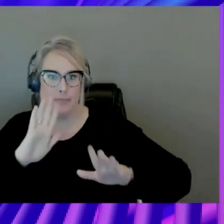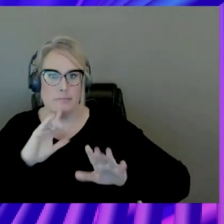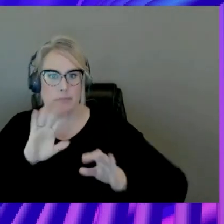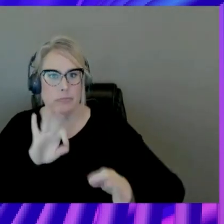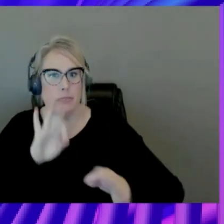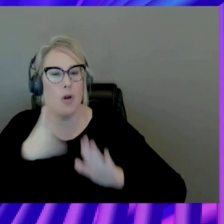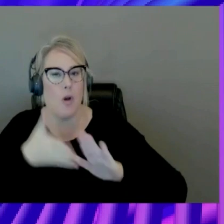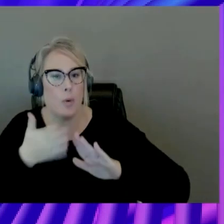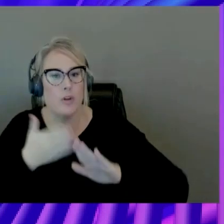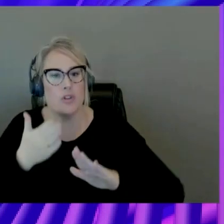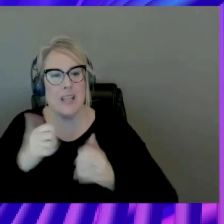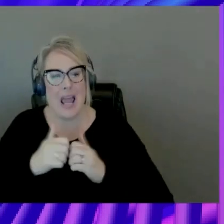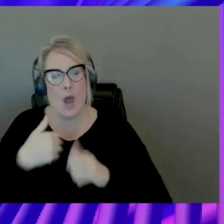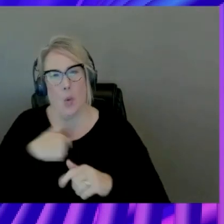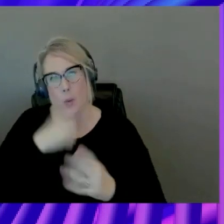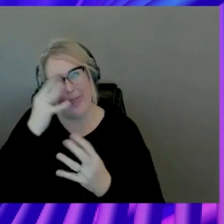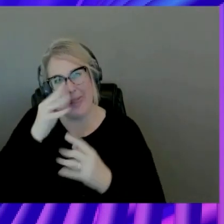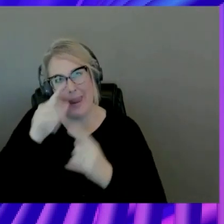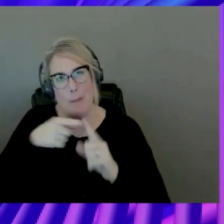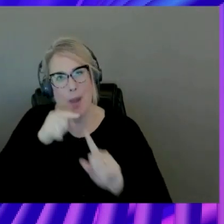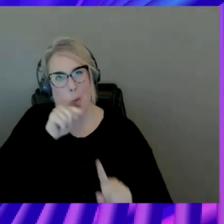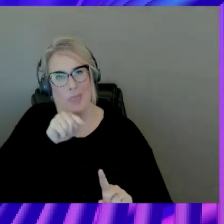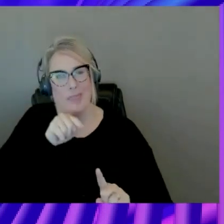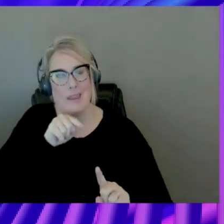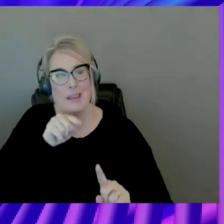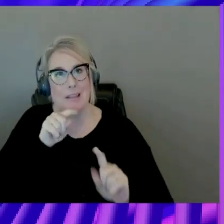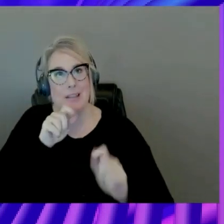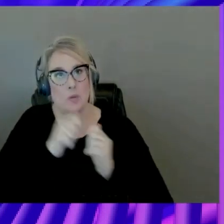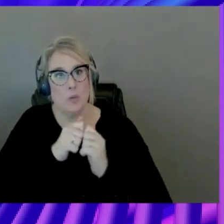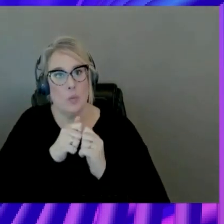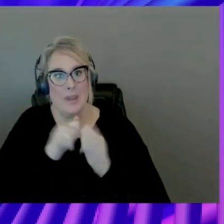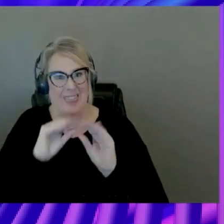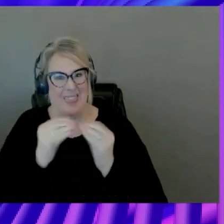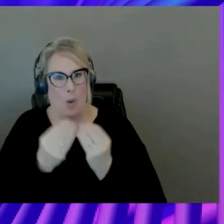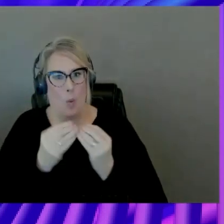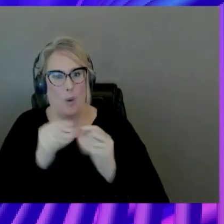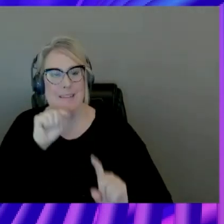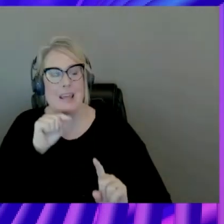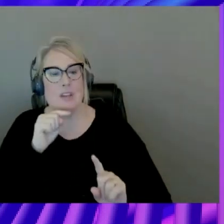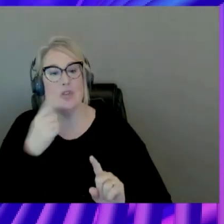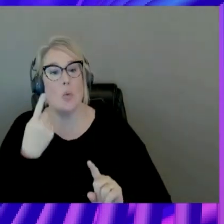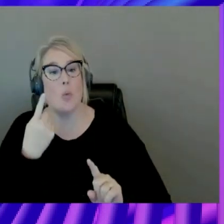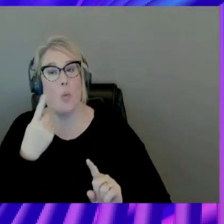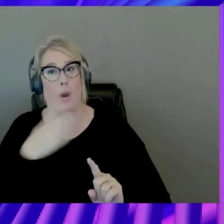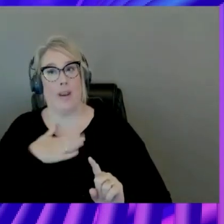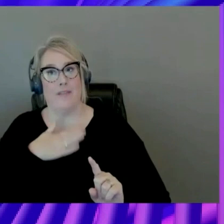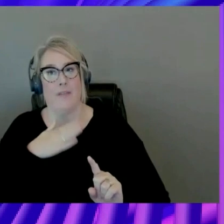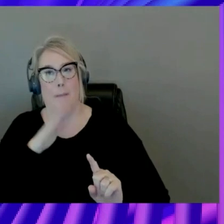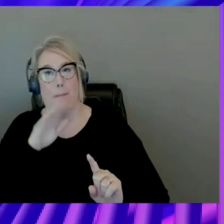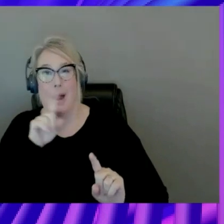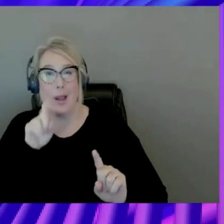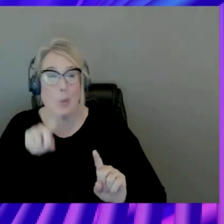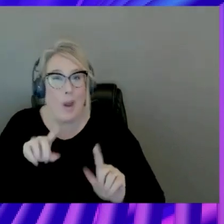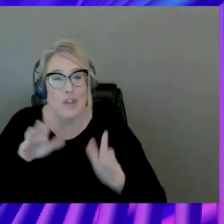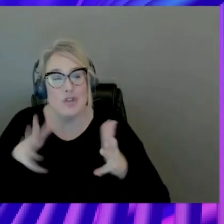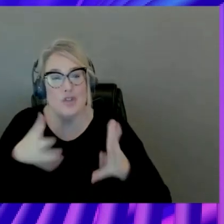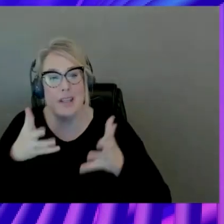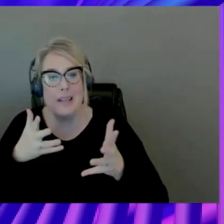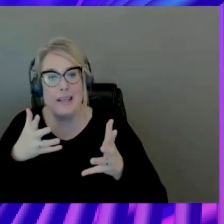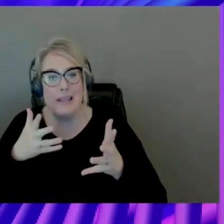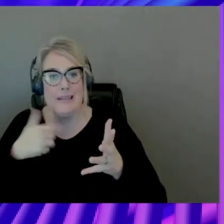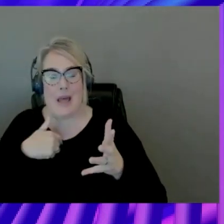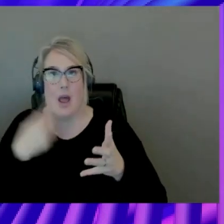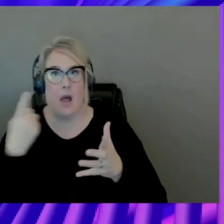how do we think about this within the organization? Because one of the questions I, like, you know, permanently get is,